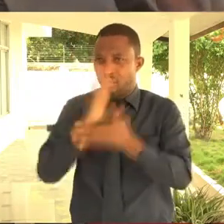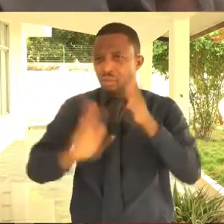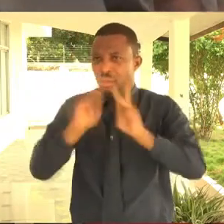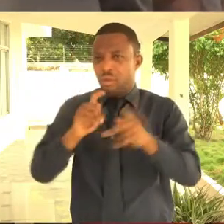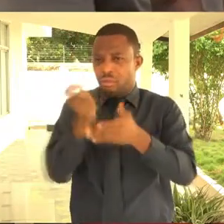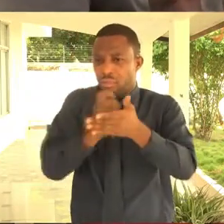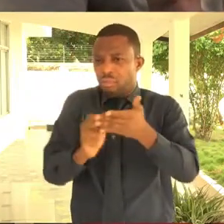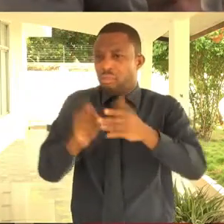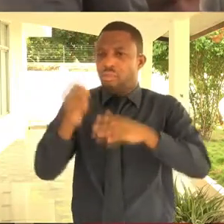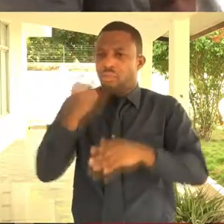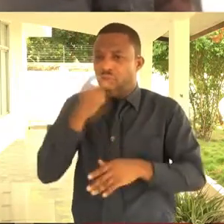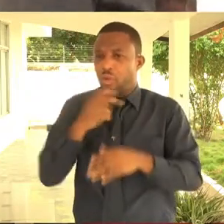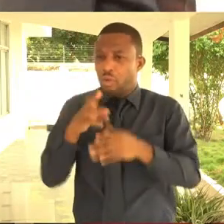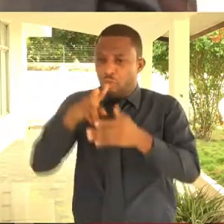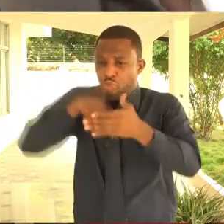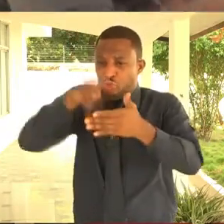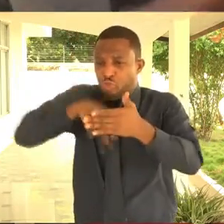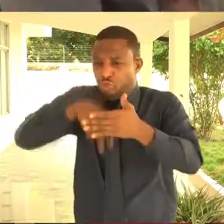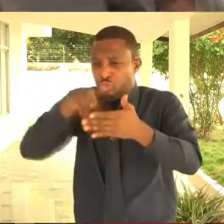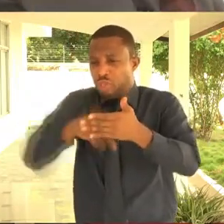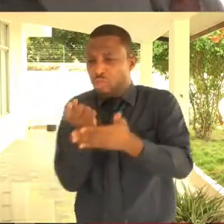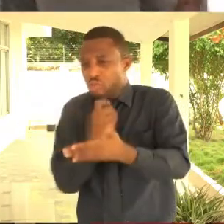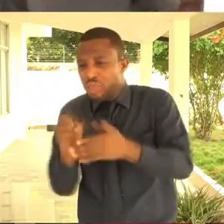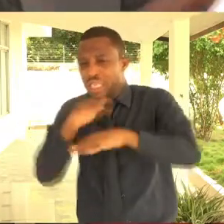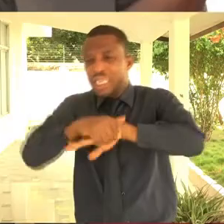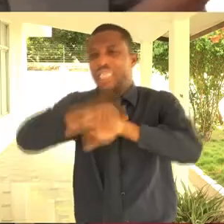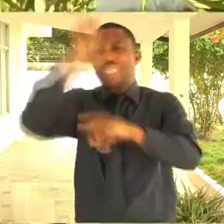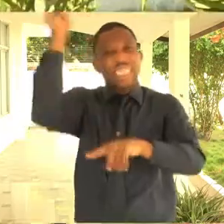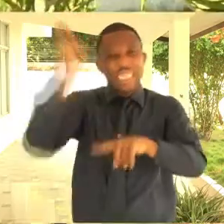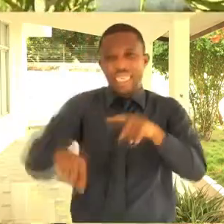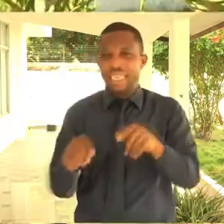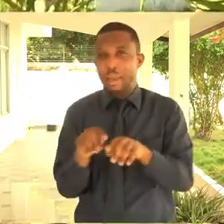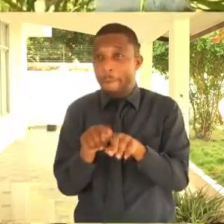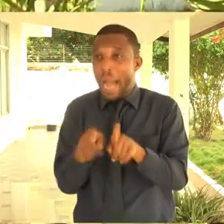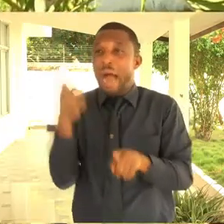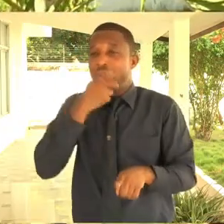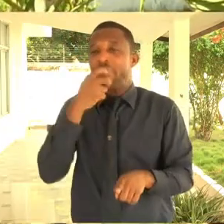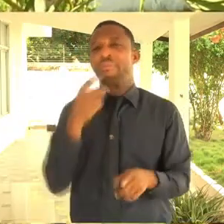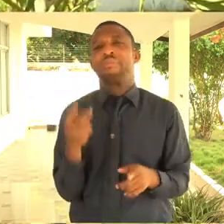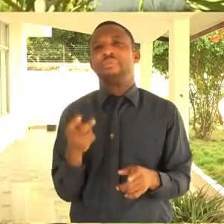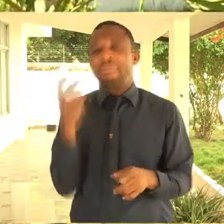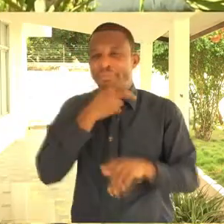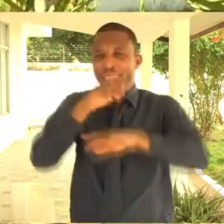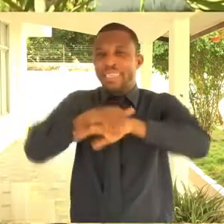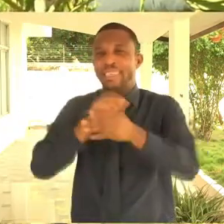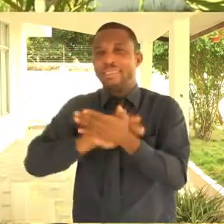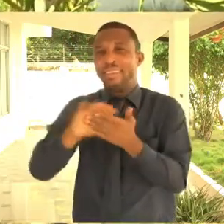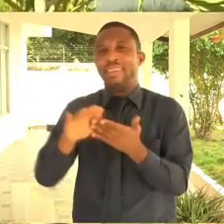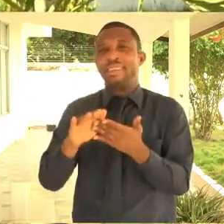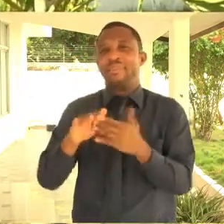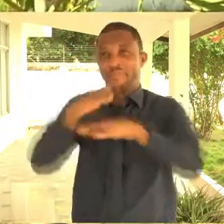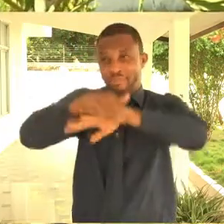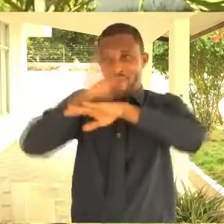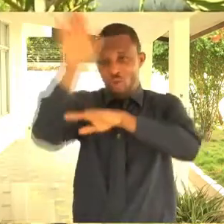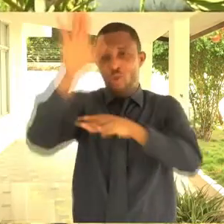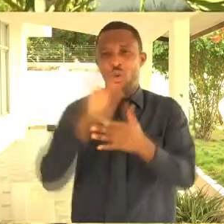language they use in their everyday community. Apart from English, what else would they speak there? They don't. So there are deaf